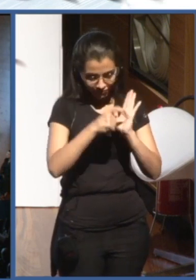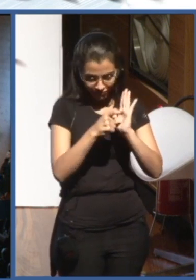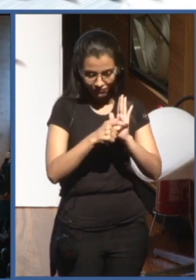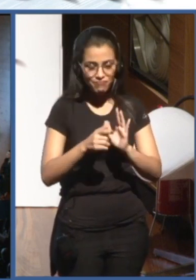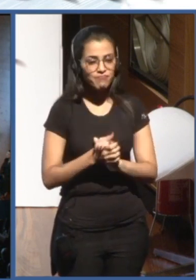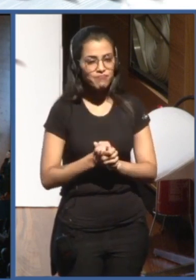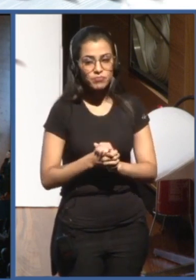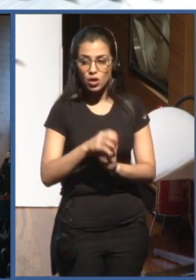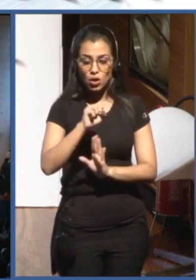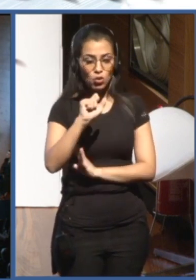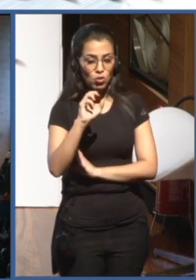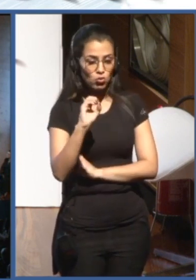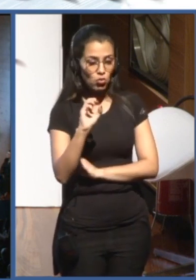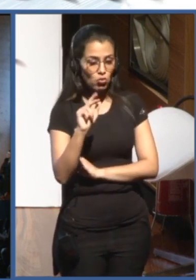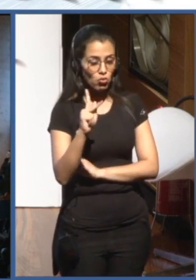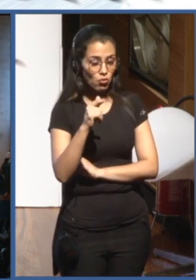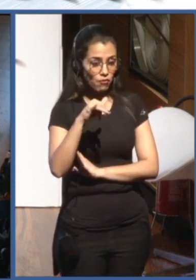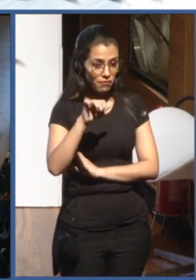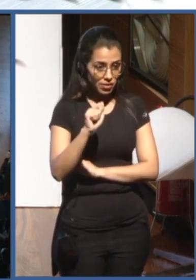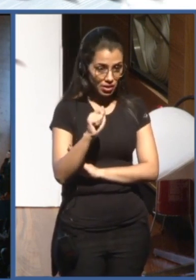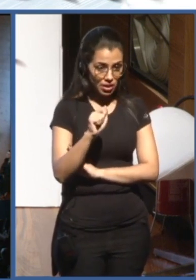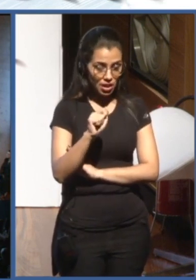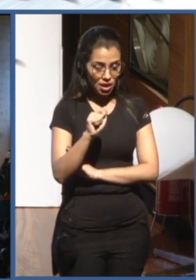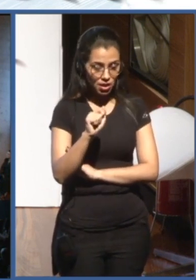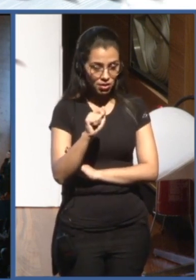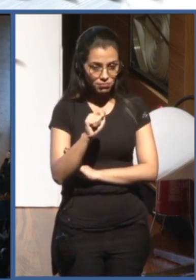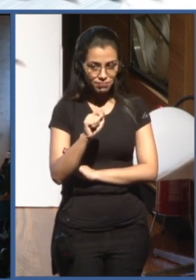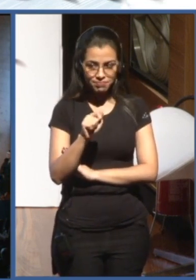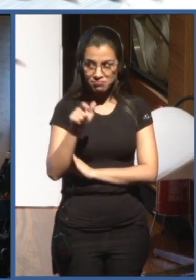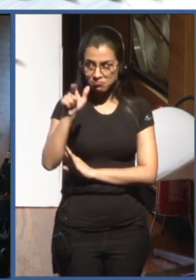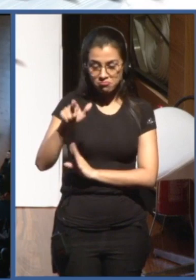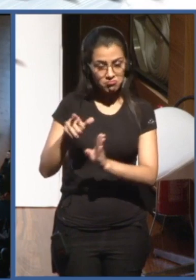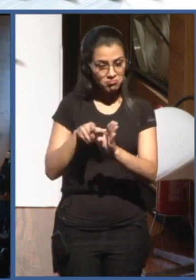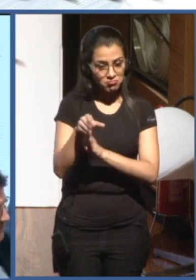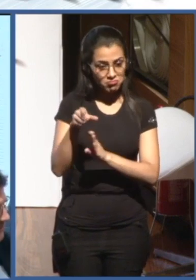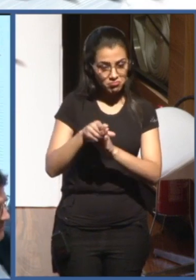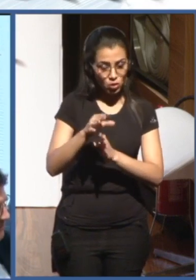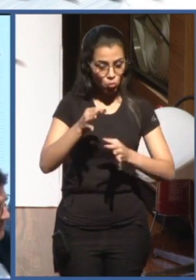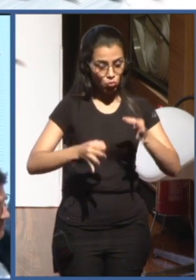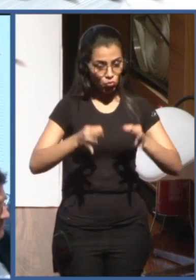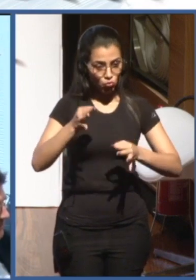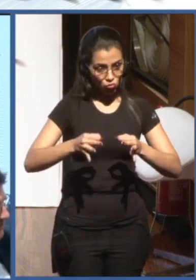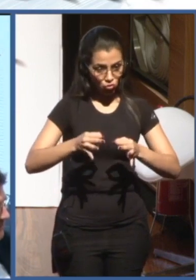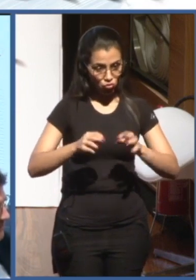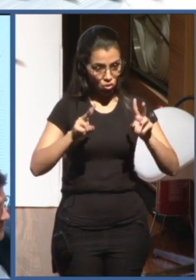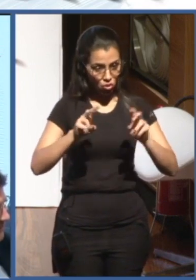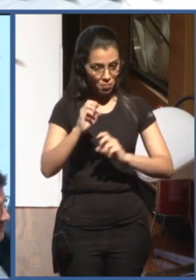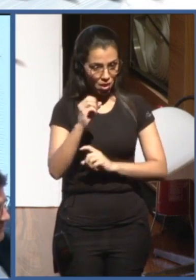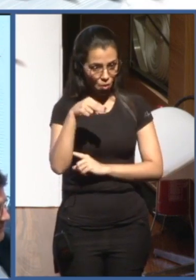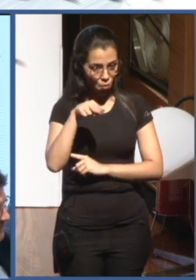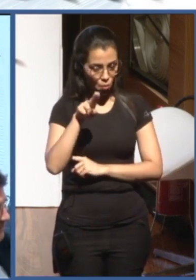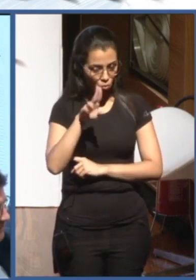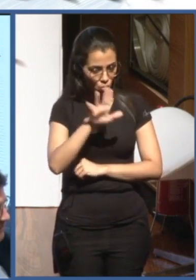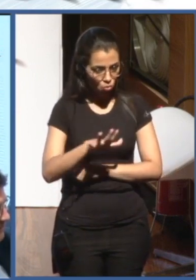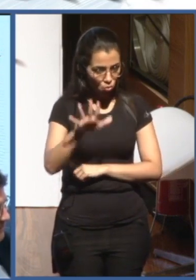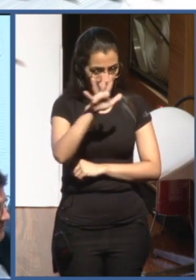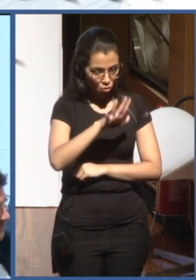Sophia Yaramillo, the Legal Advisor to the UN Special Rapporteur on the Right to Freedom of Opinion and Expression.